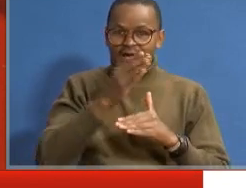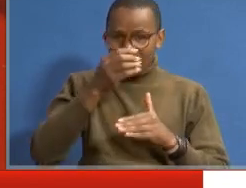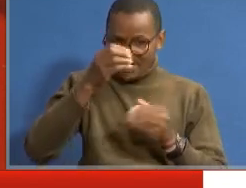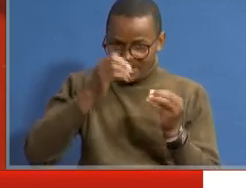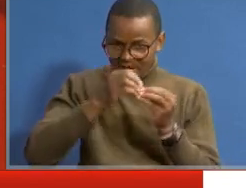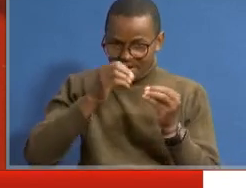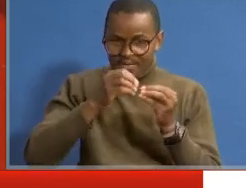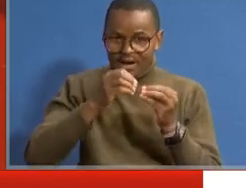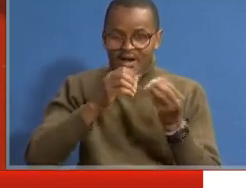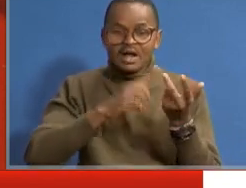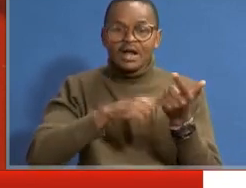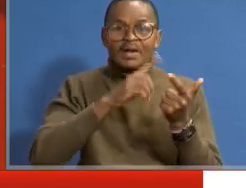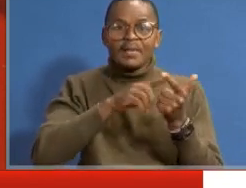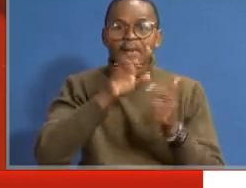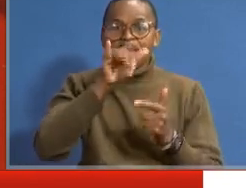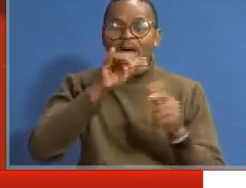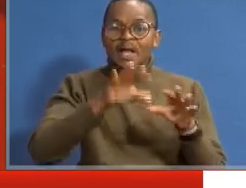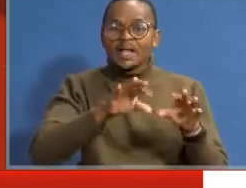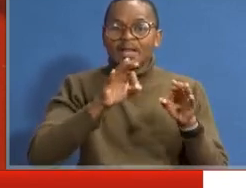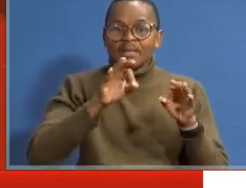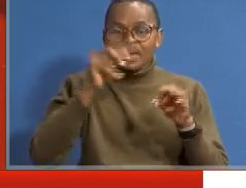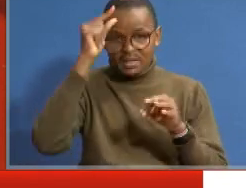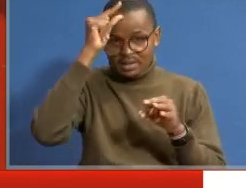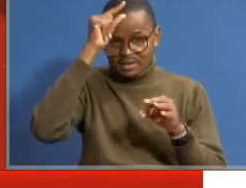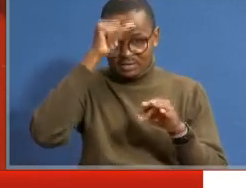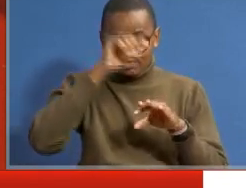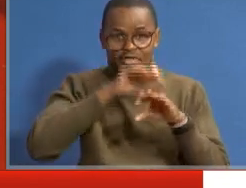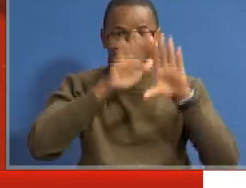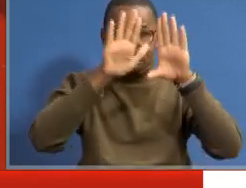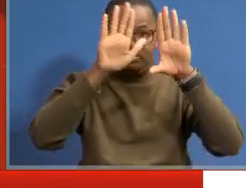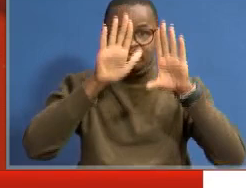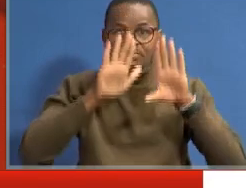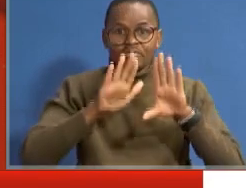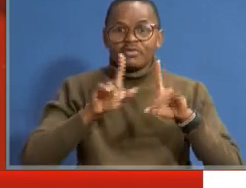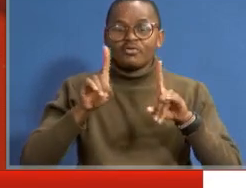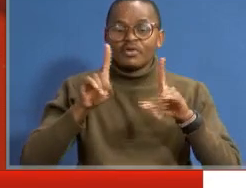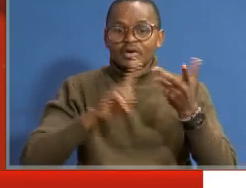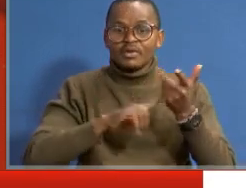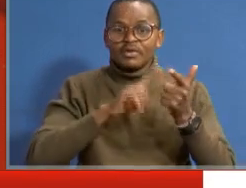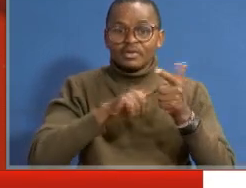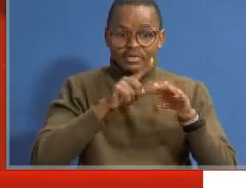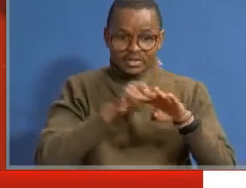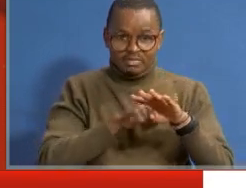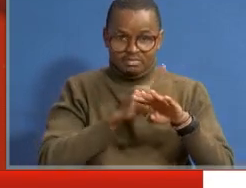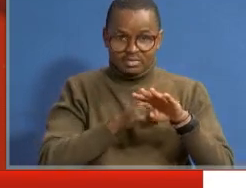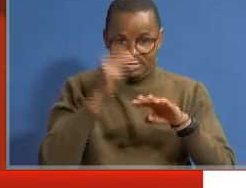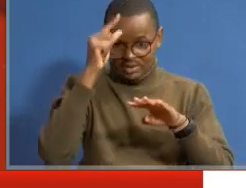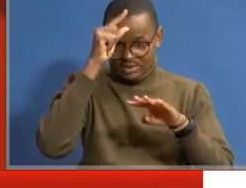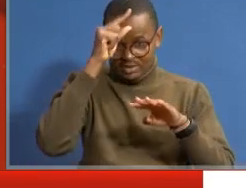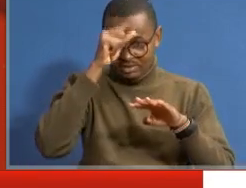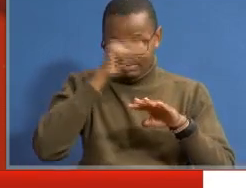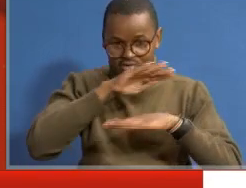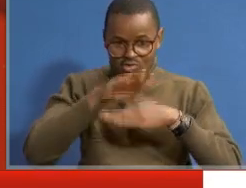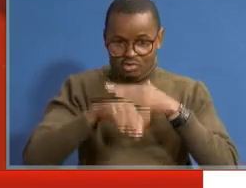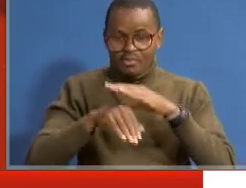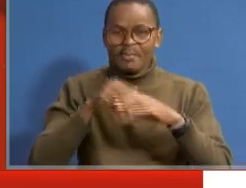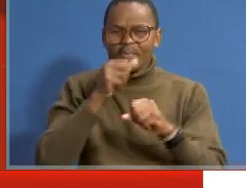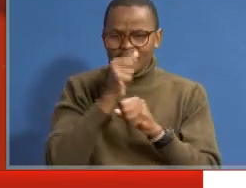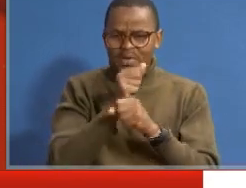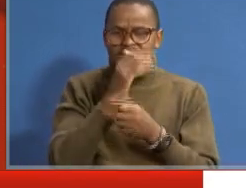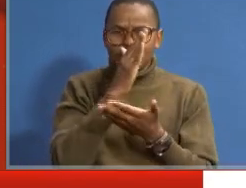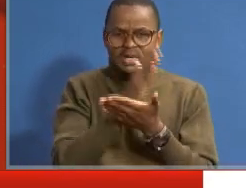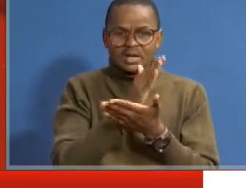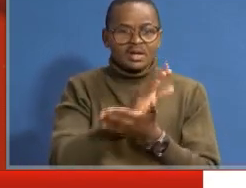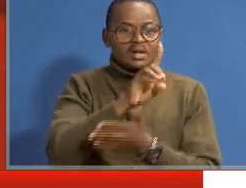and statistics are taken by the government. Right. And we'll be getting on the importance of such statistics because this time around, the government is going all out to make sure that that